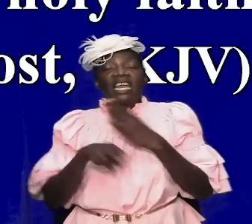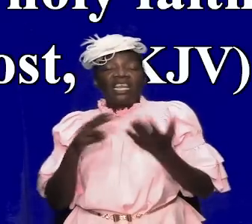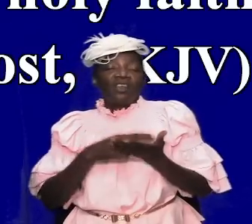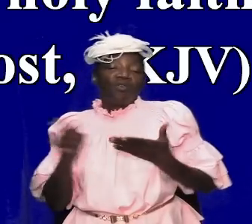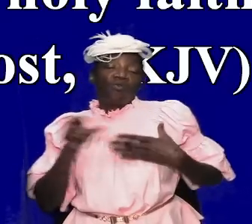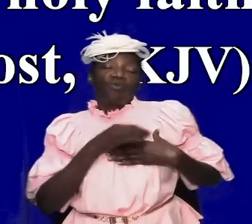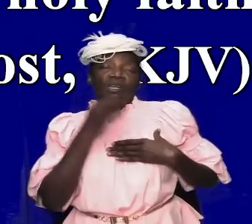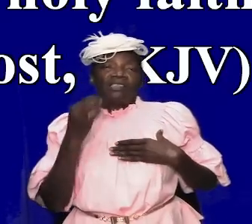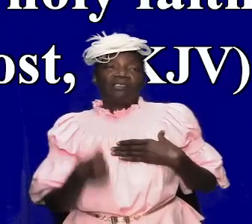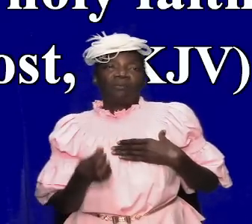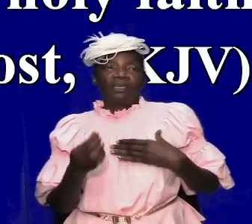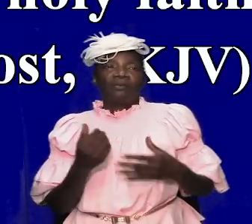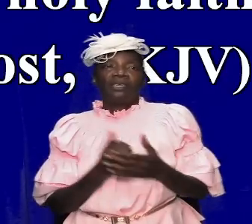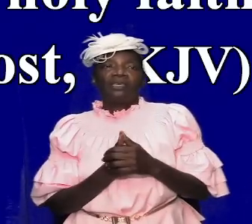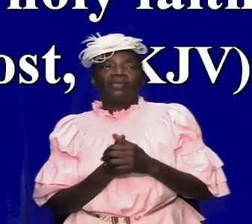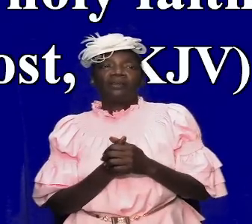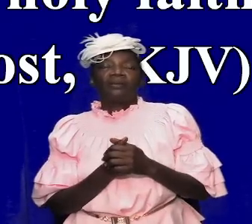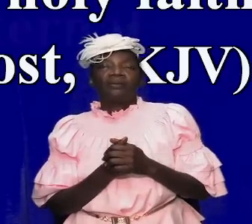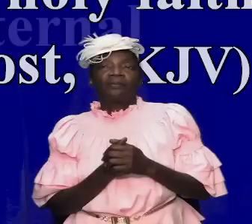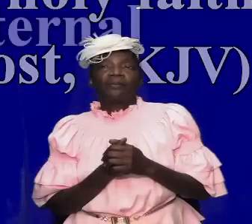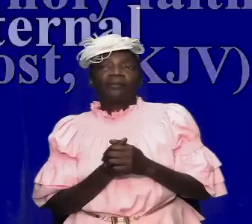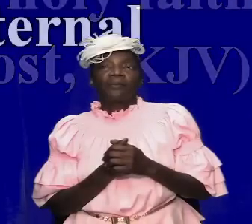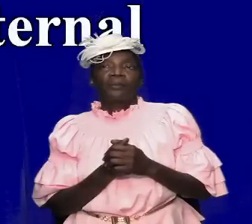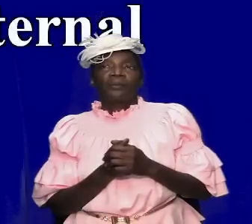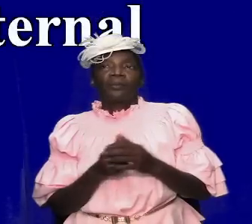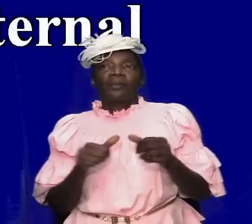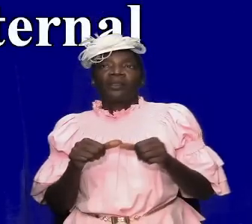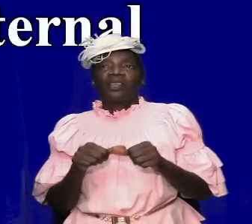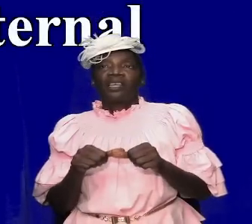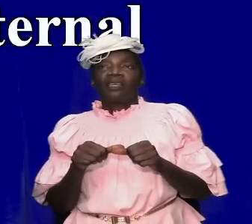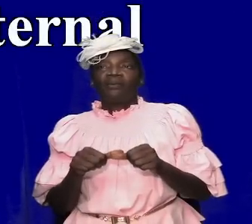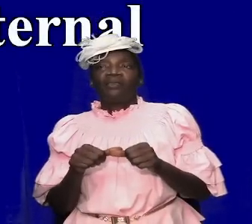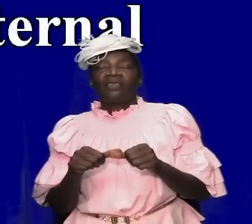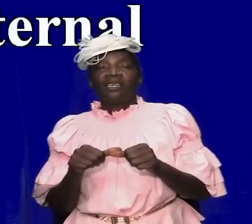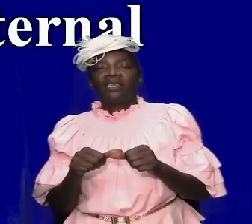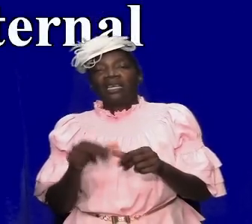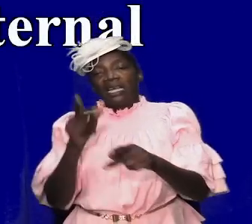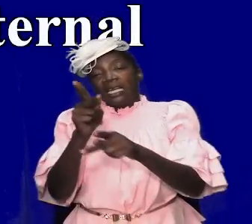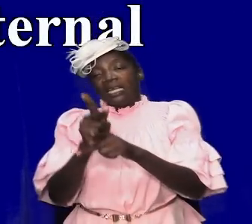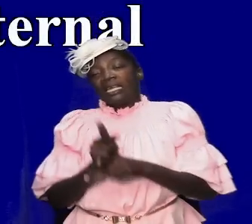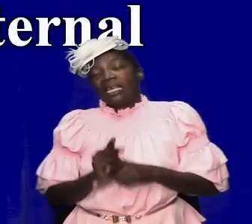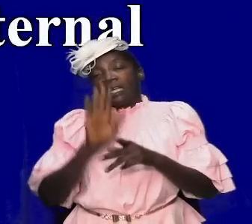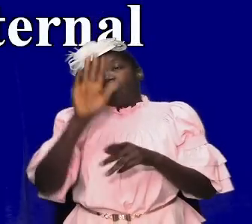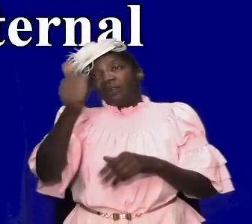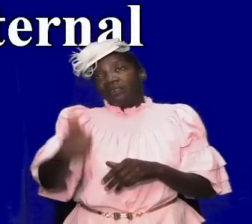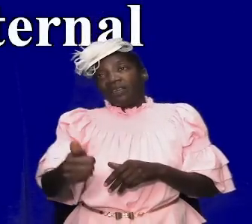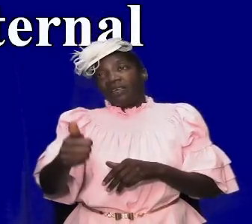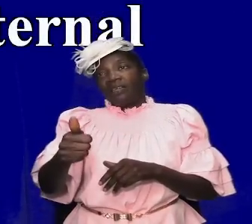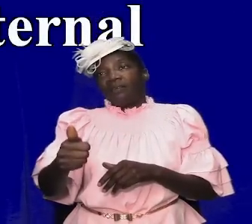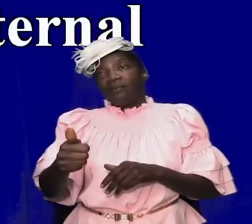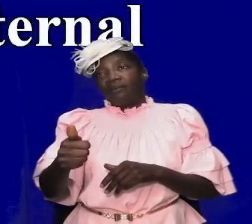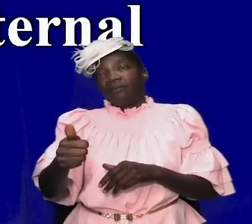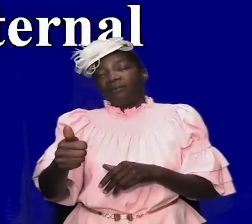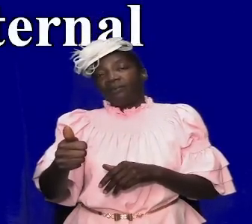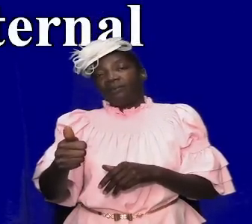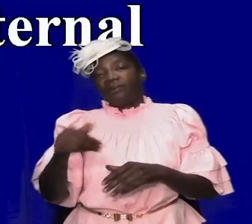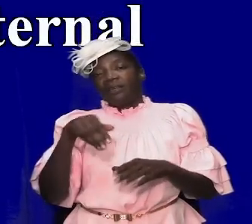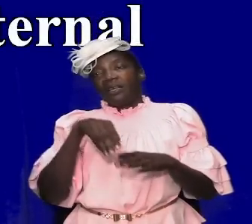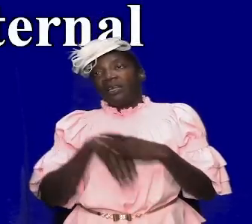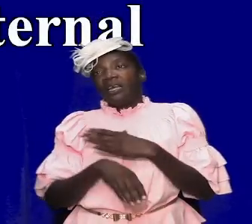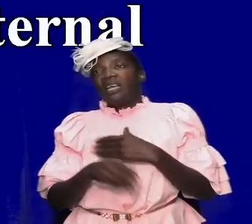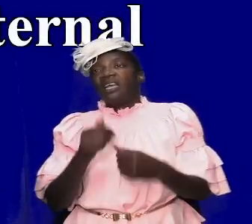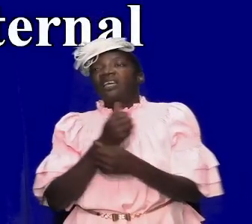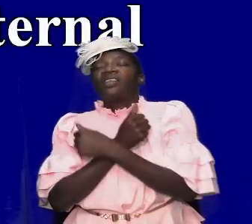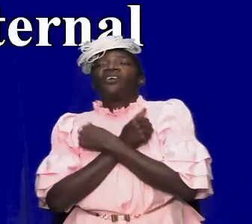holy ghost and he went on and he went on and went keep yourselves in